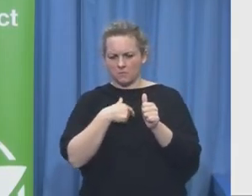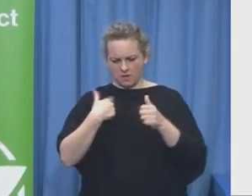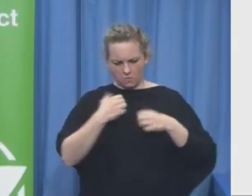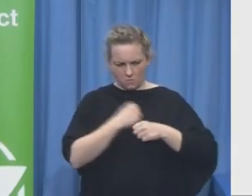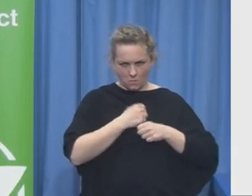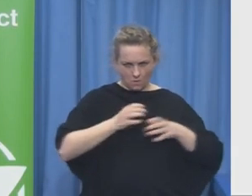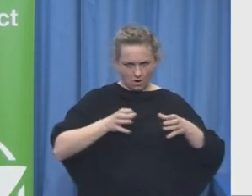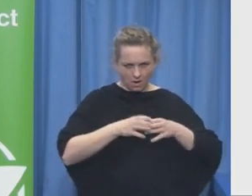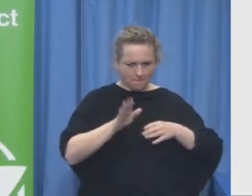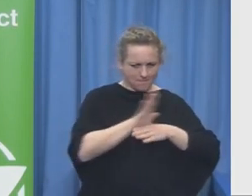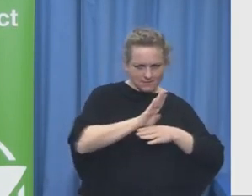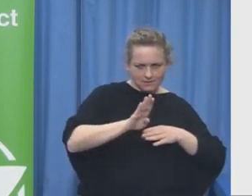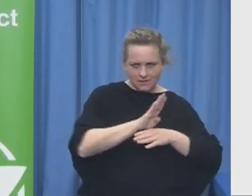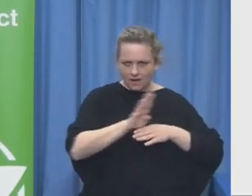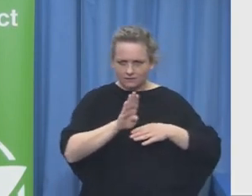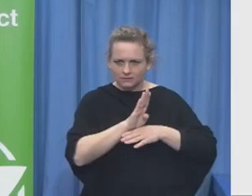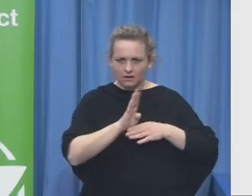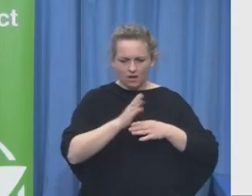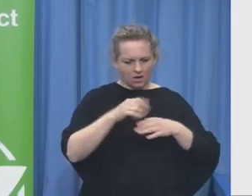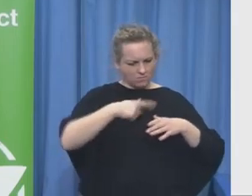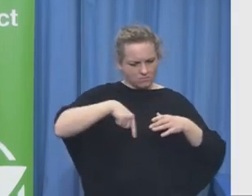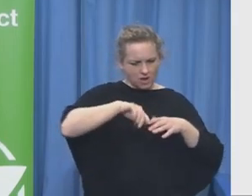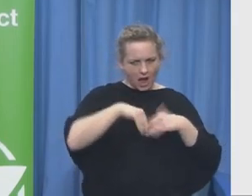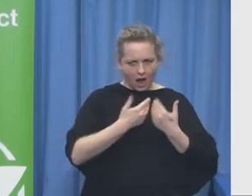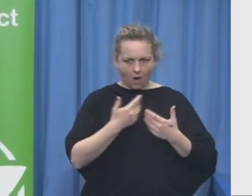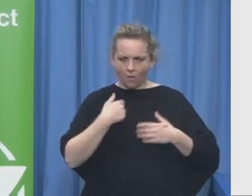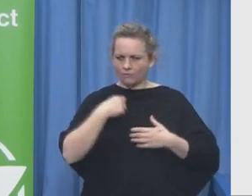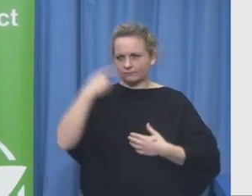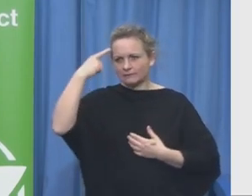on everyone's mind.